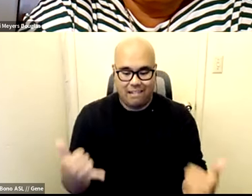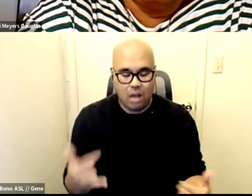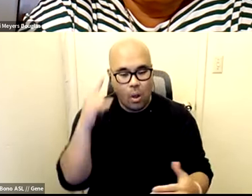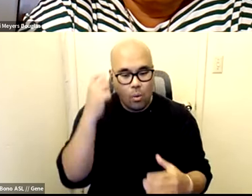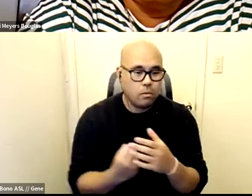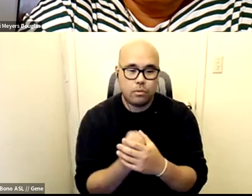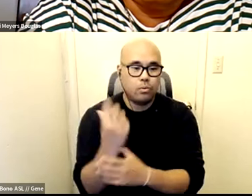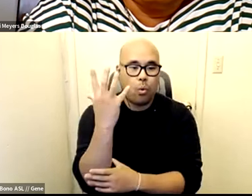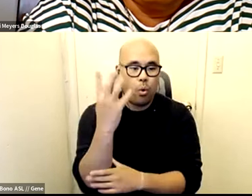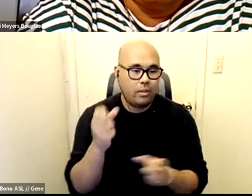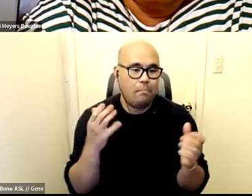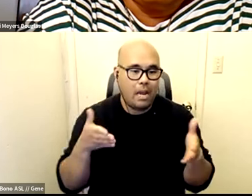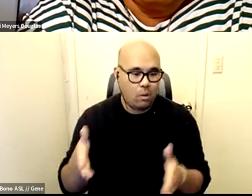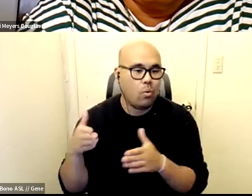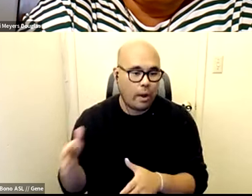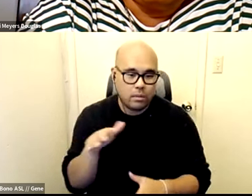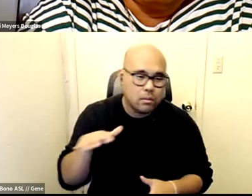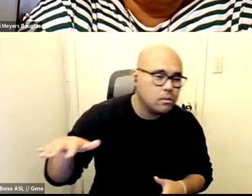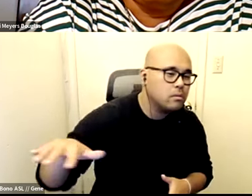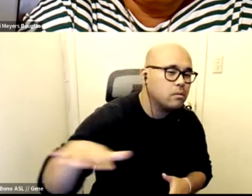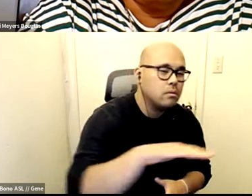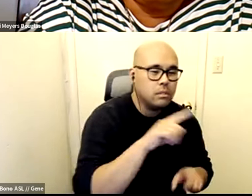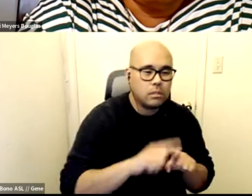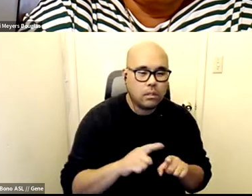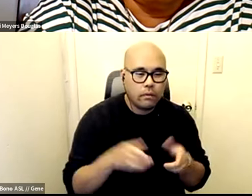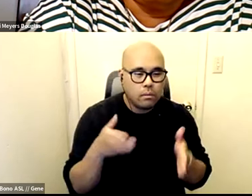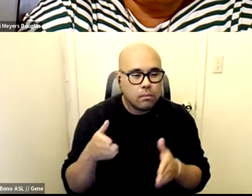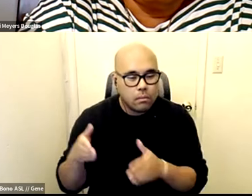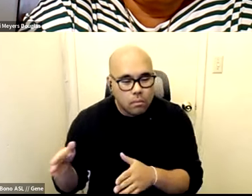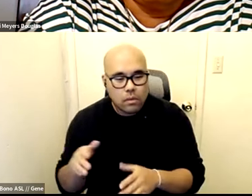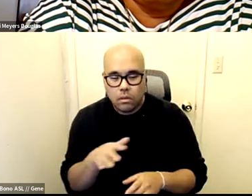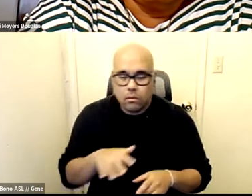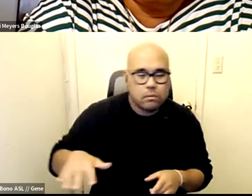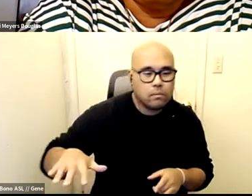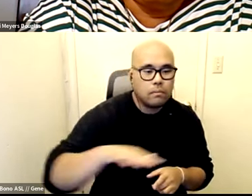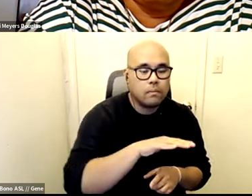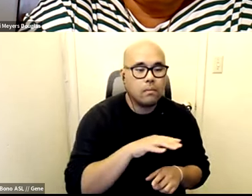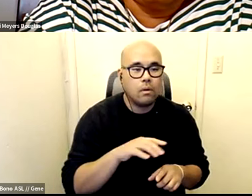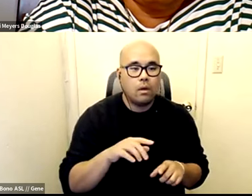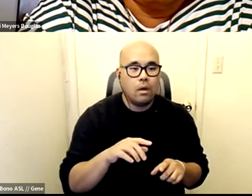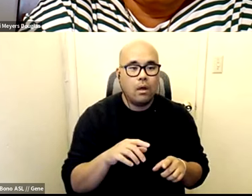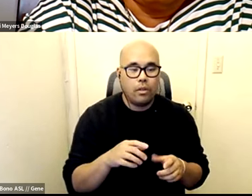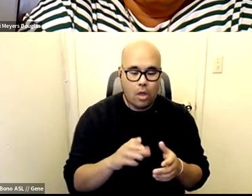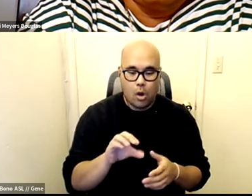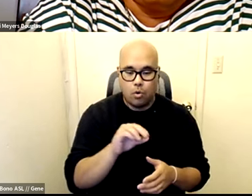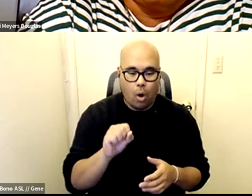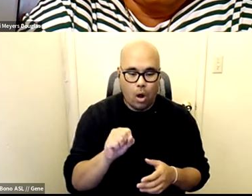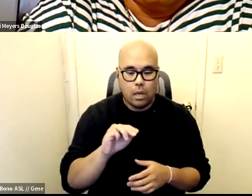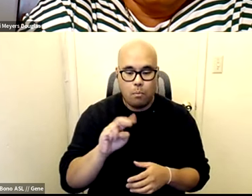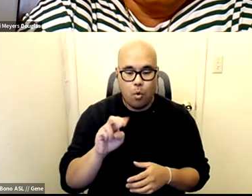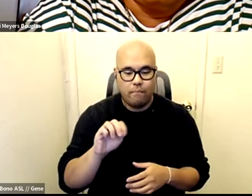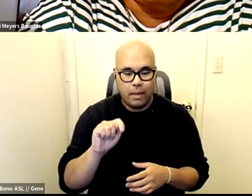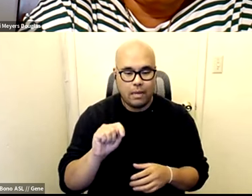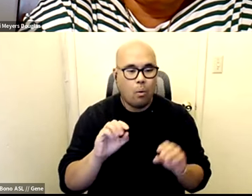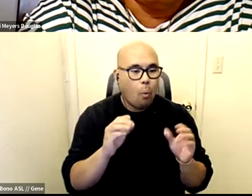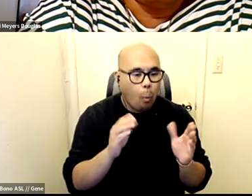ways across the movement across this amazing you know comprehensive cross movement organizing that you all are naming